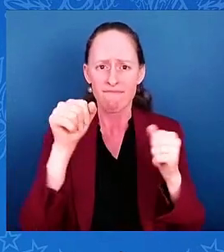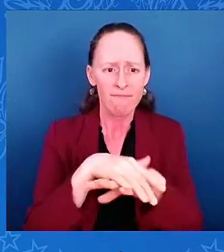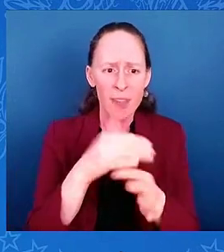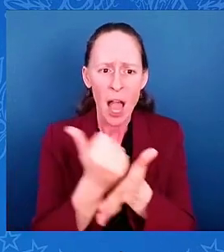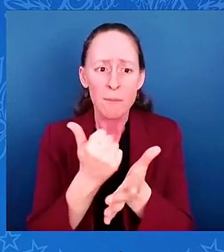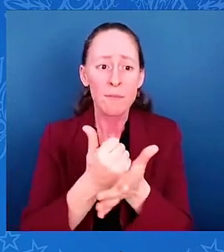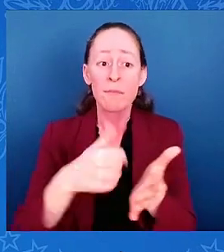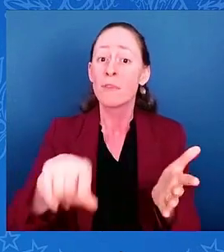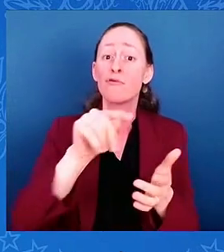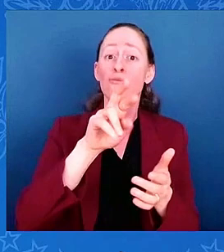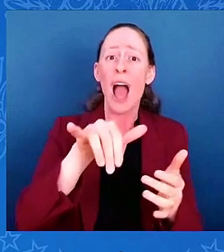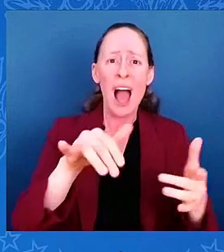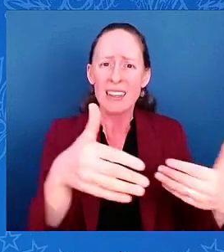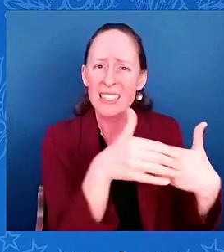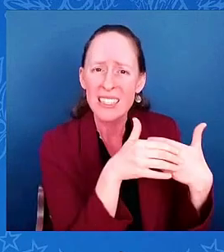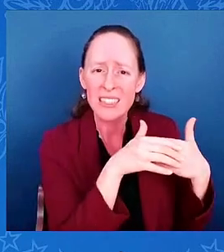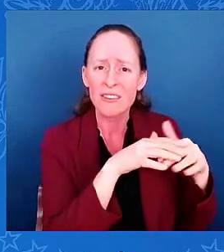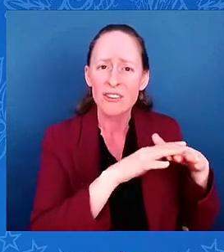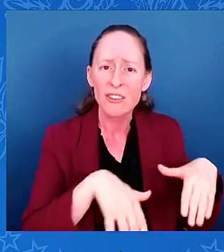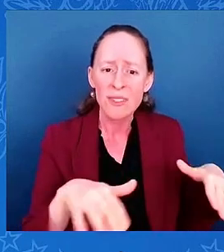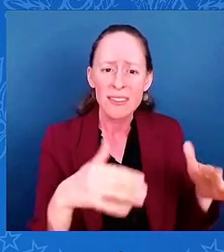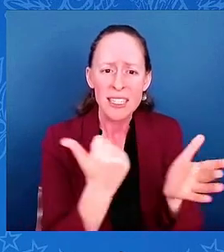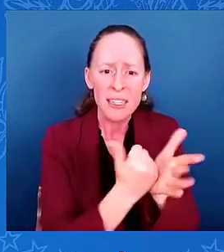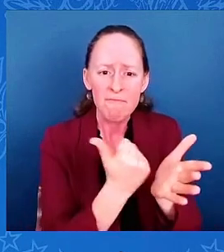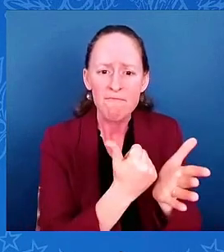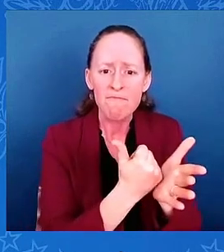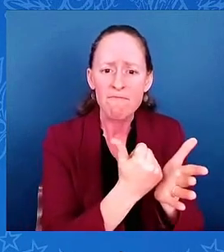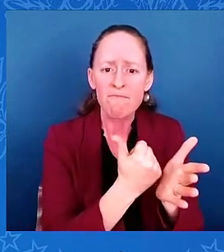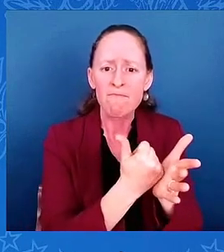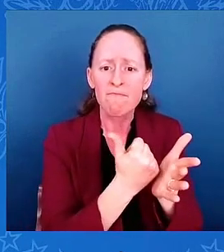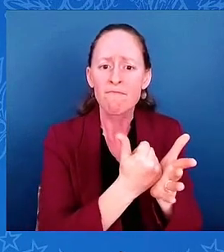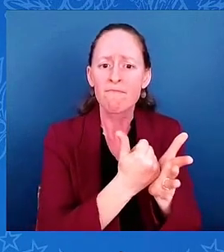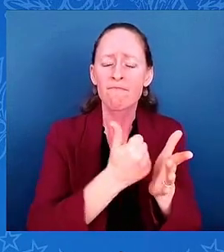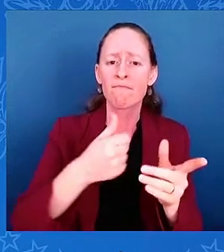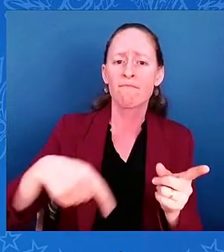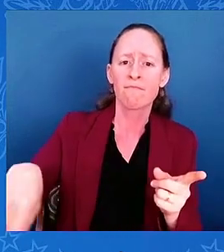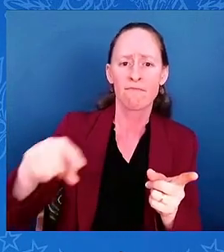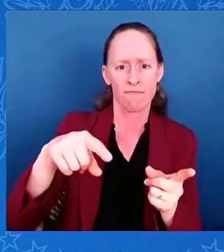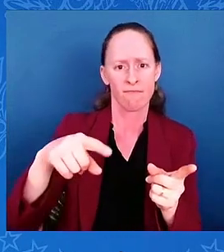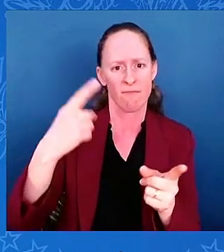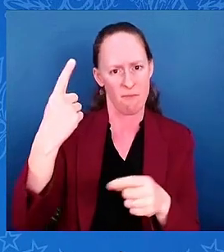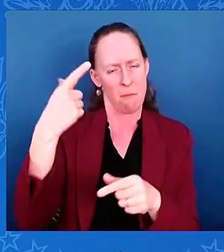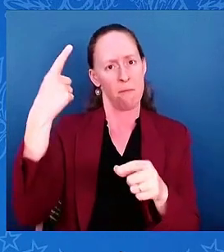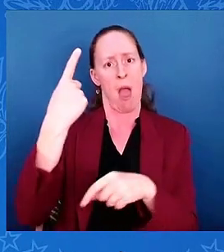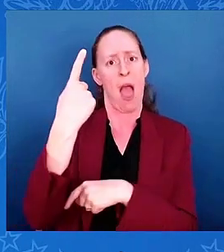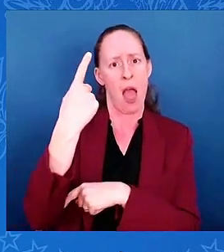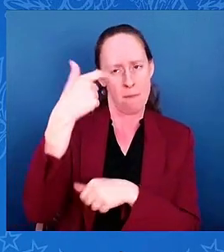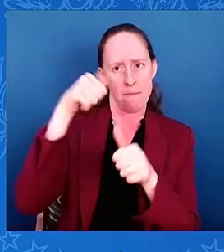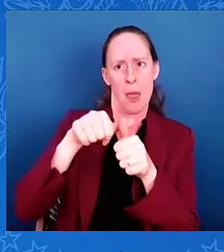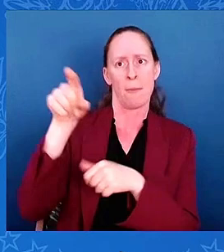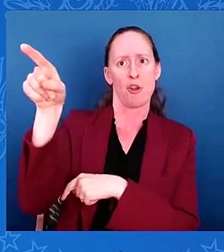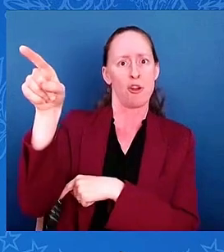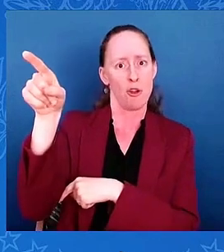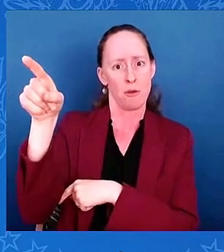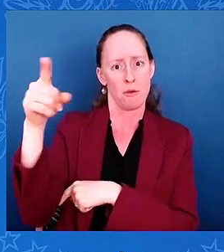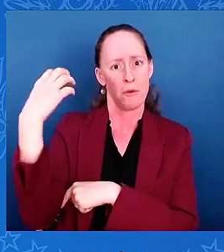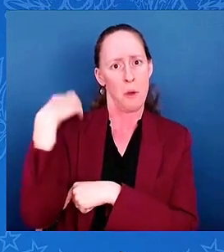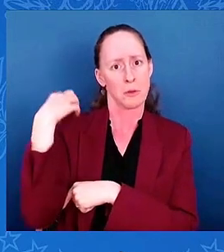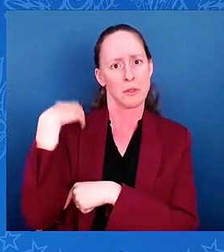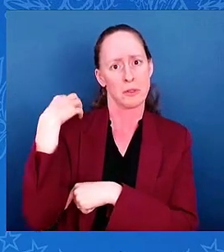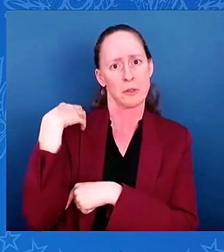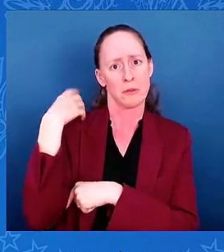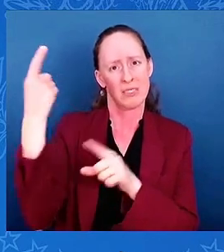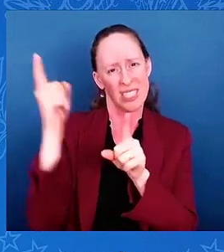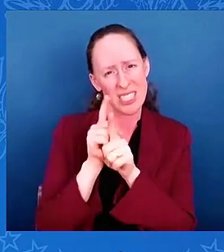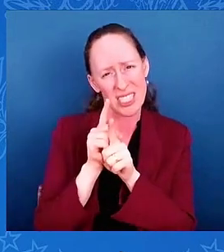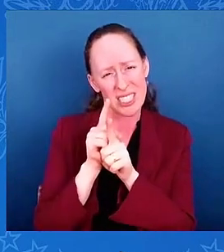okay. One teen remembers Coach Reed giving him a hug, telling him, just breathe, just breathe. When